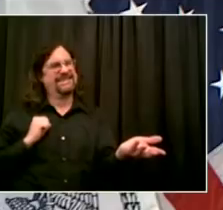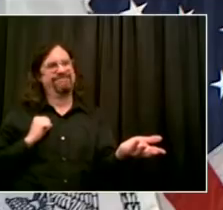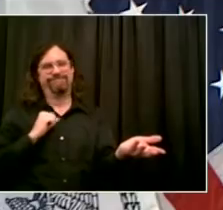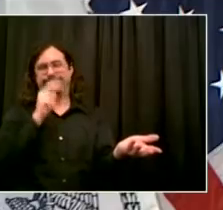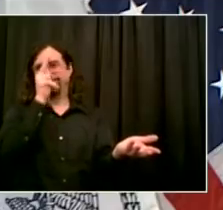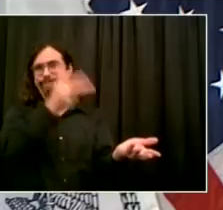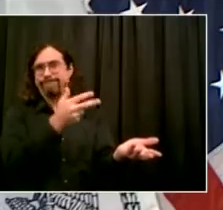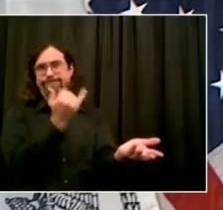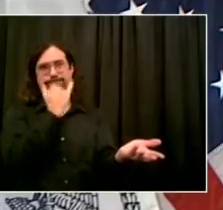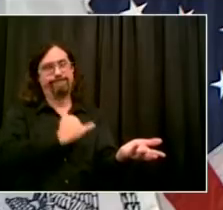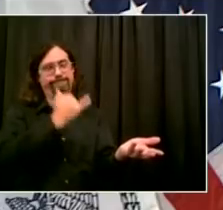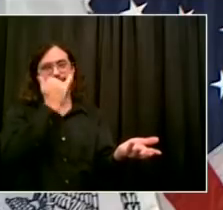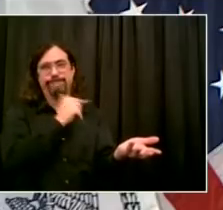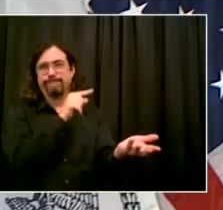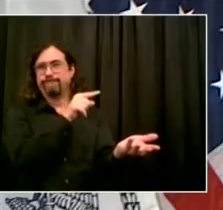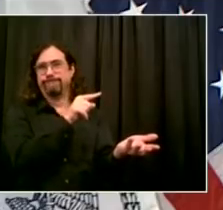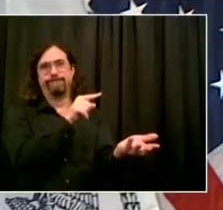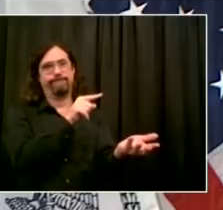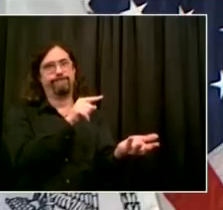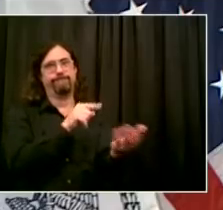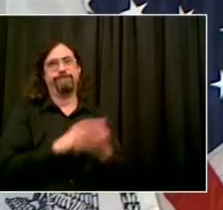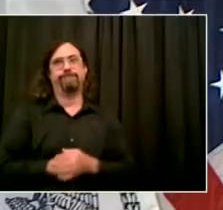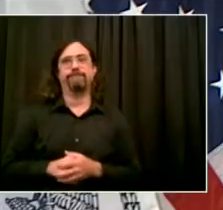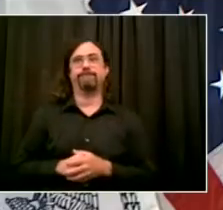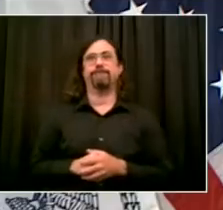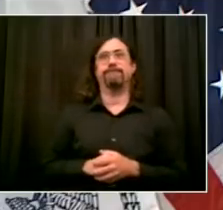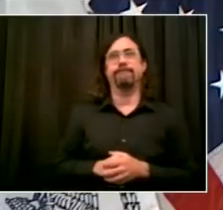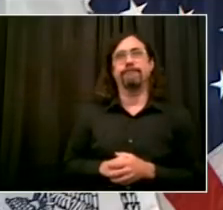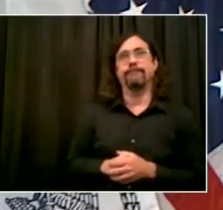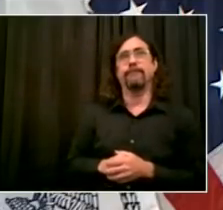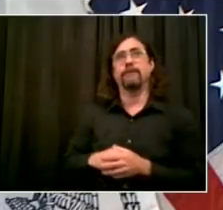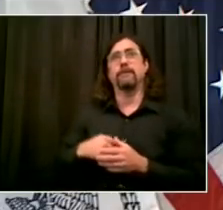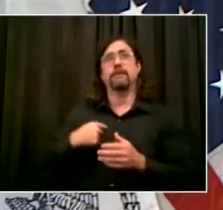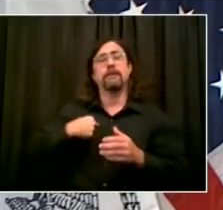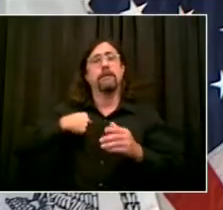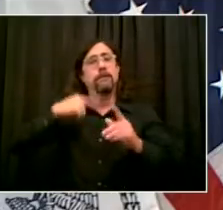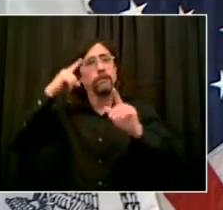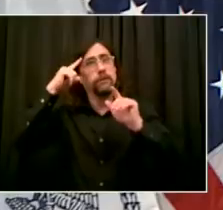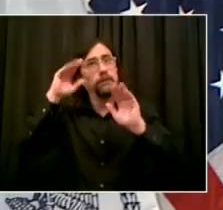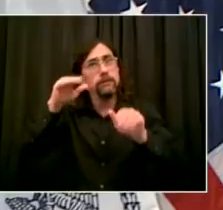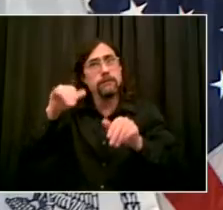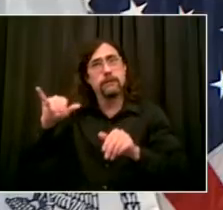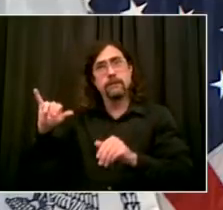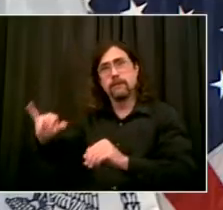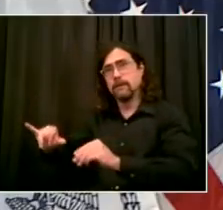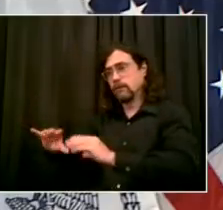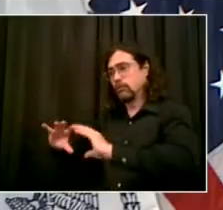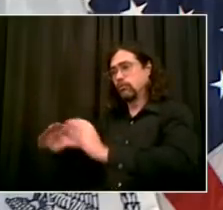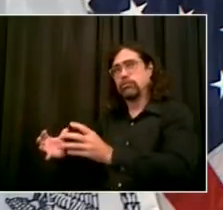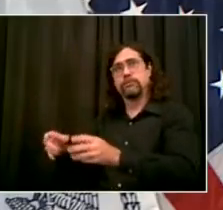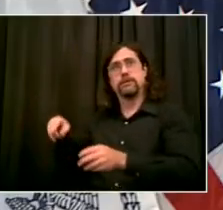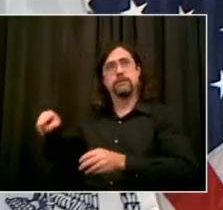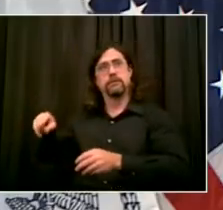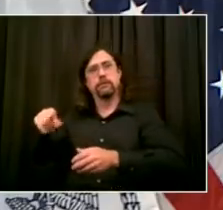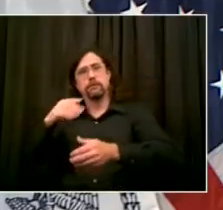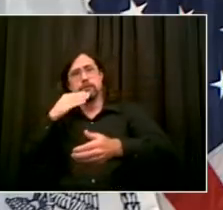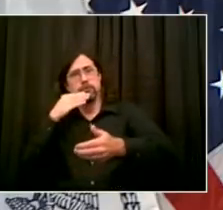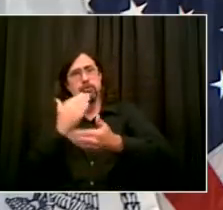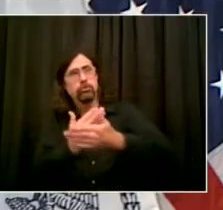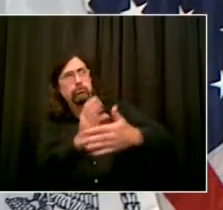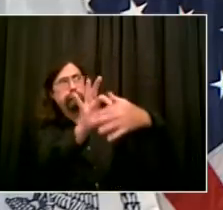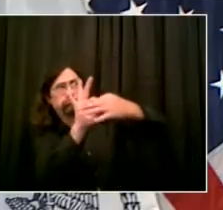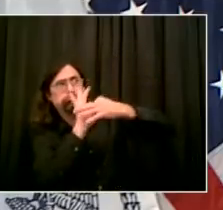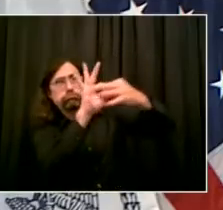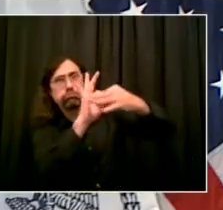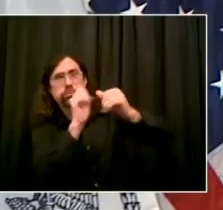with and who he might listen to differently because they're business leaders, them weighing in for a stimulus is very helpful. I